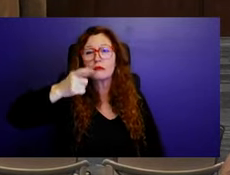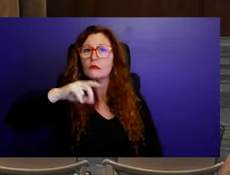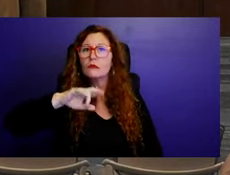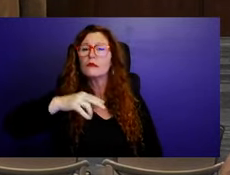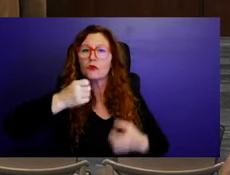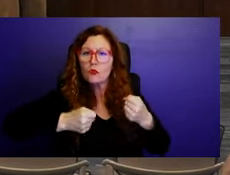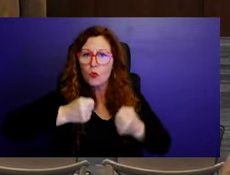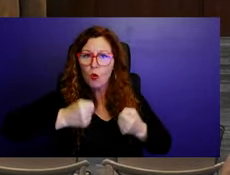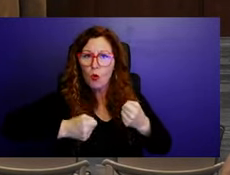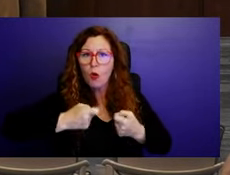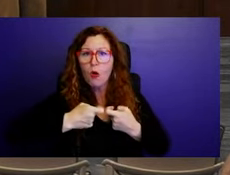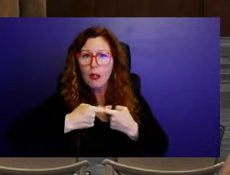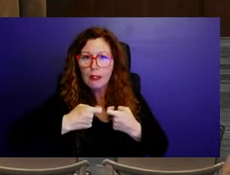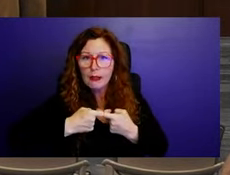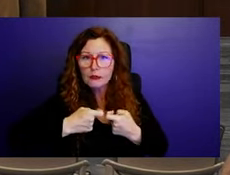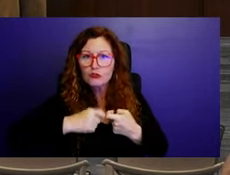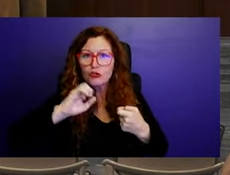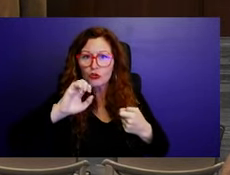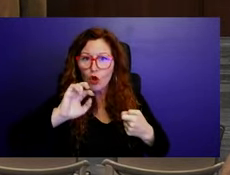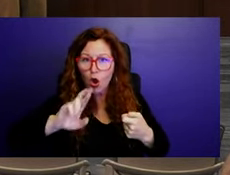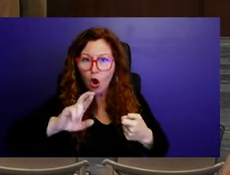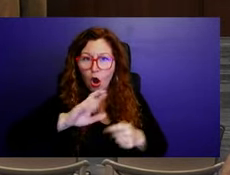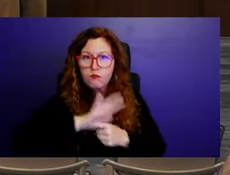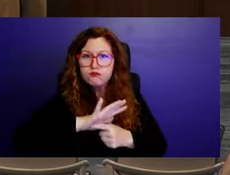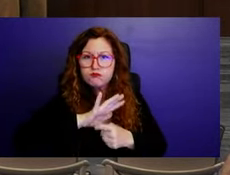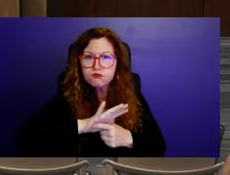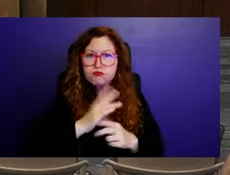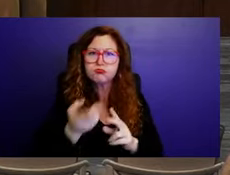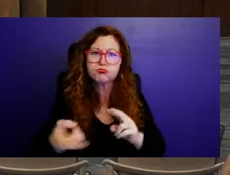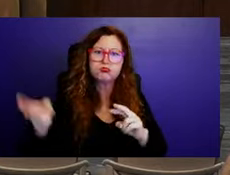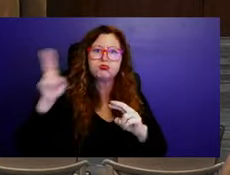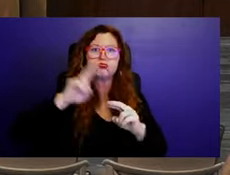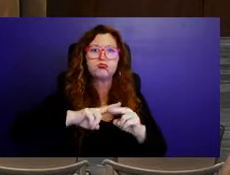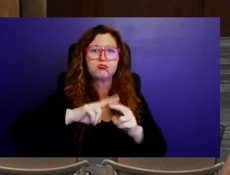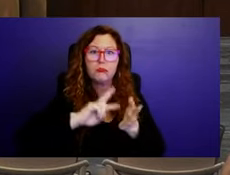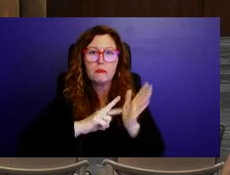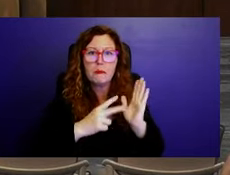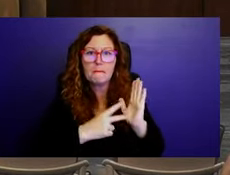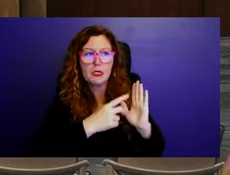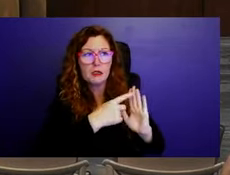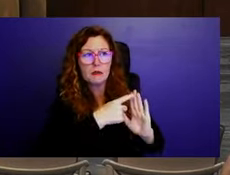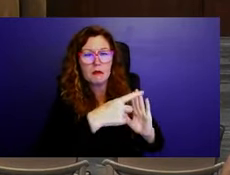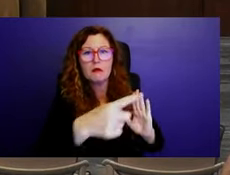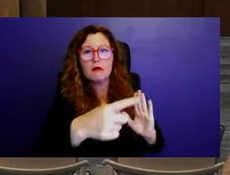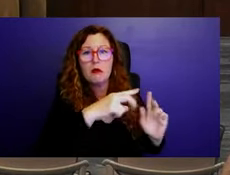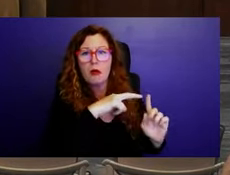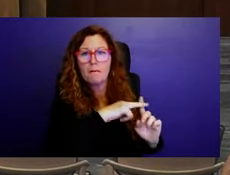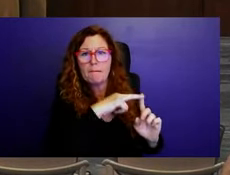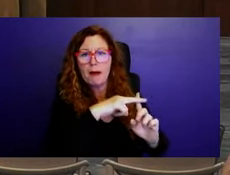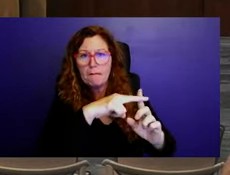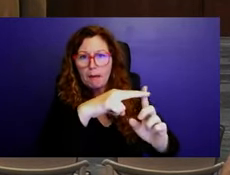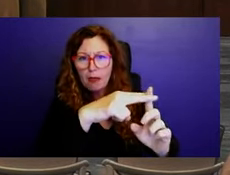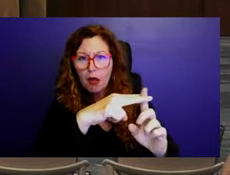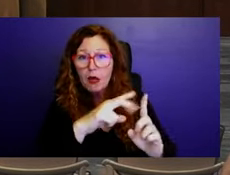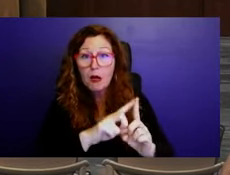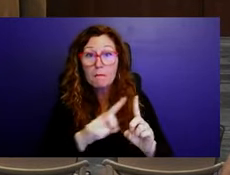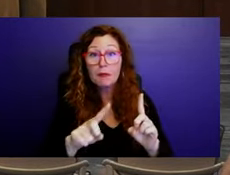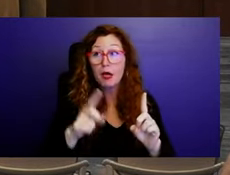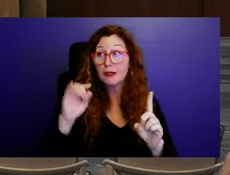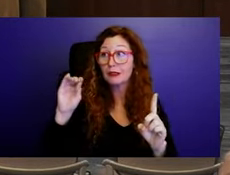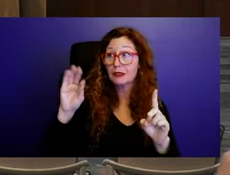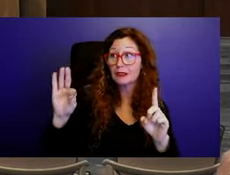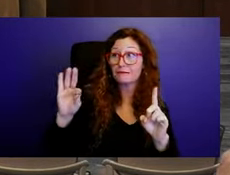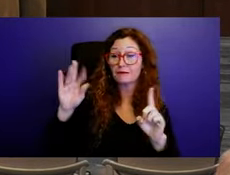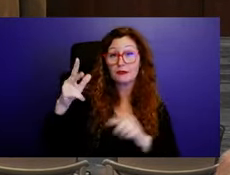I mean, I would assume that the garages will be equipped with some, you know, enough power. Should one of the residents